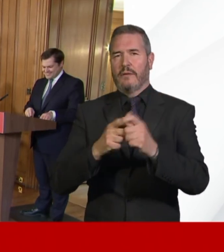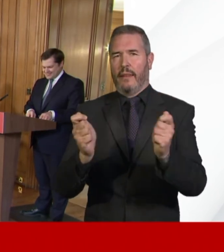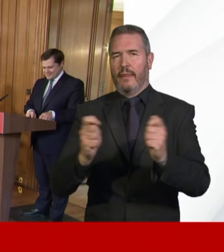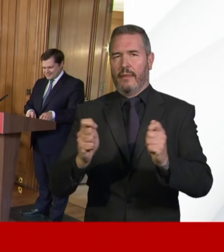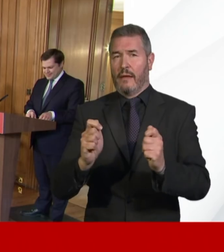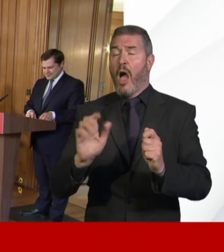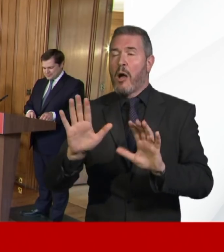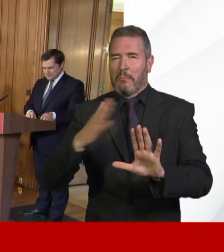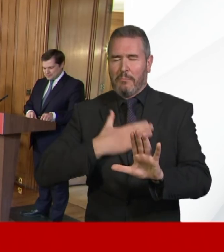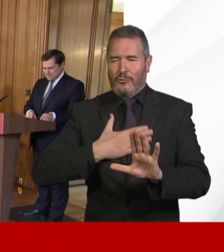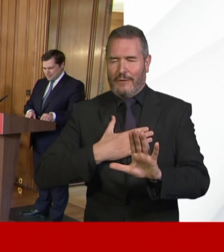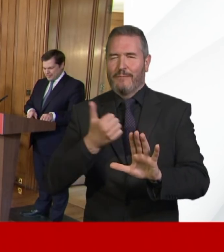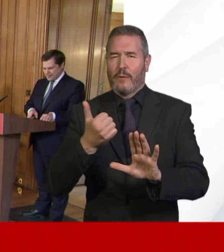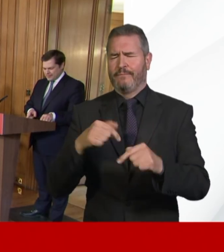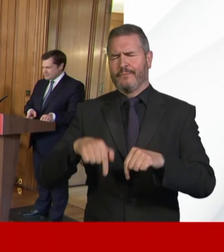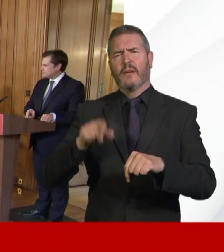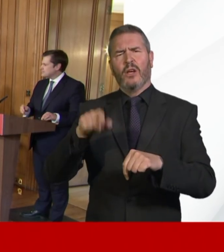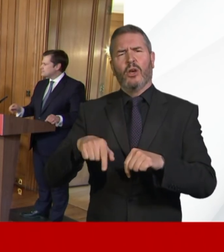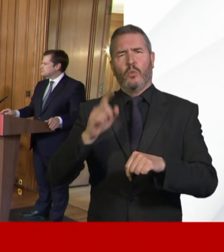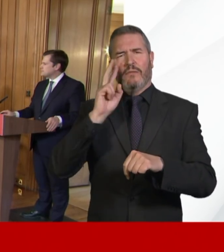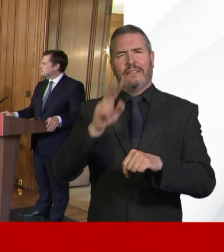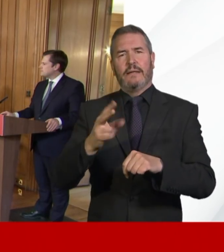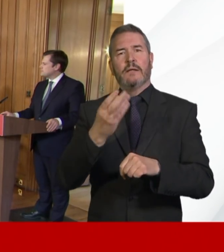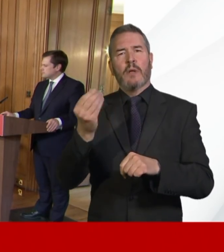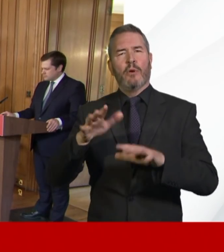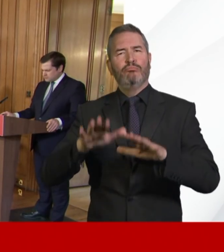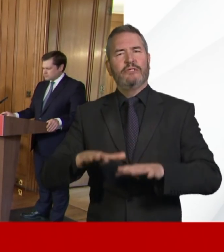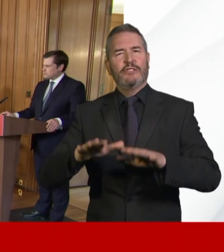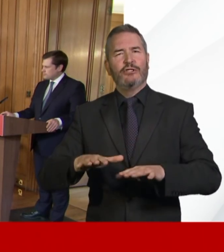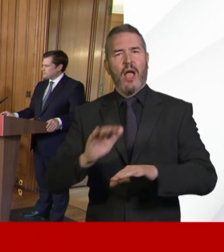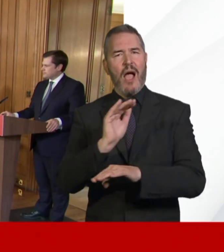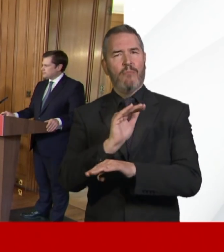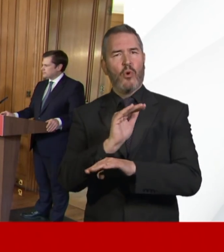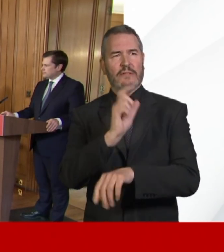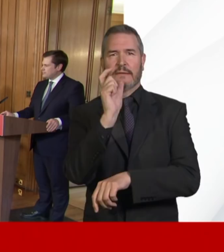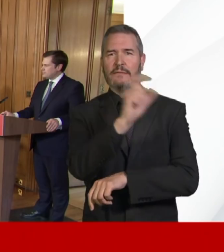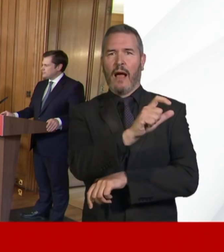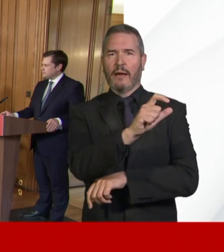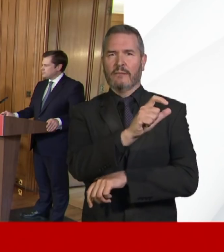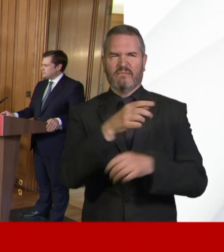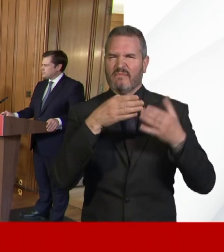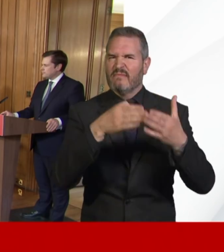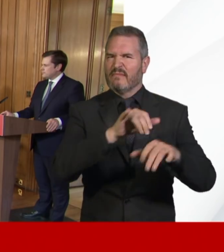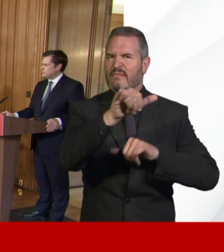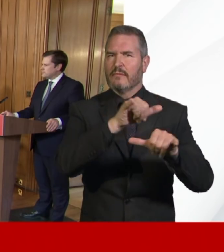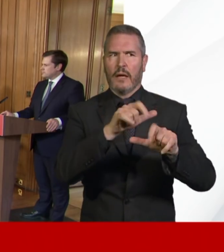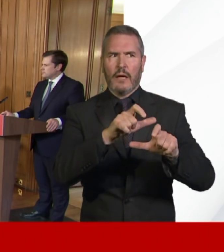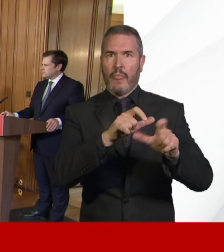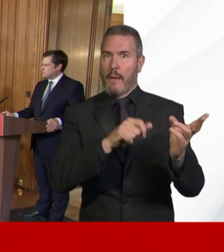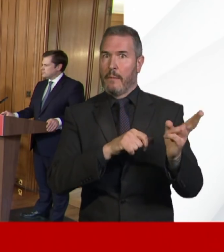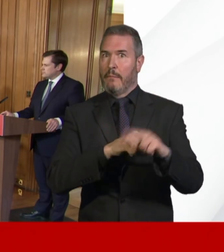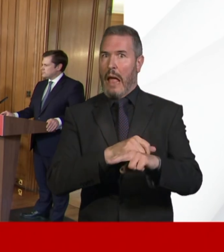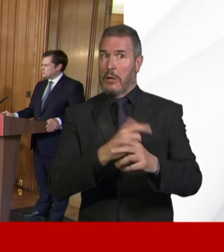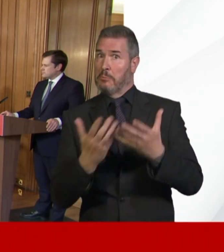Afternoon. You'll have seen the reports of Brits stranded abroad who really, really want to get back to the UK. What can you tell us about the